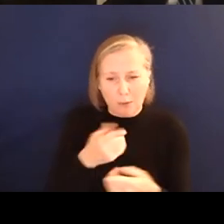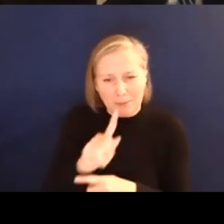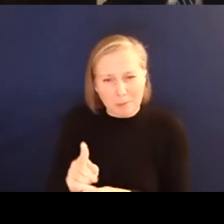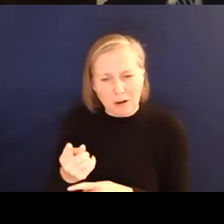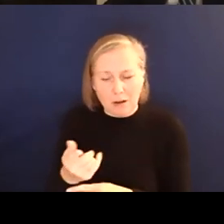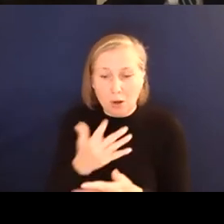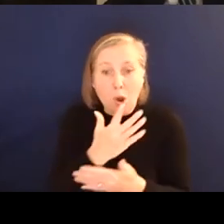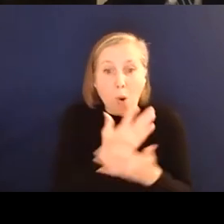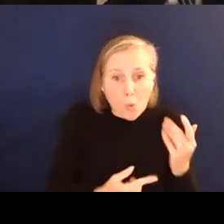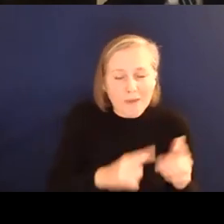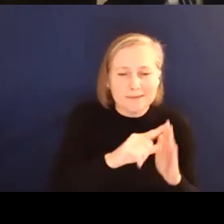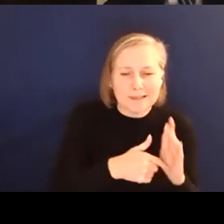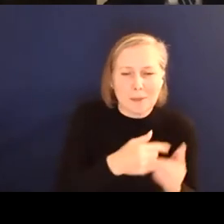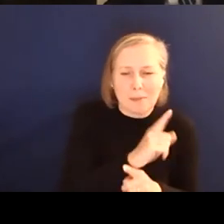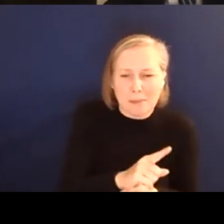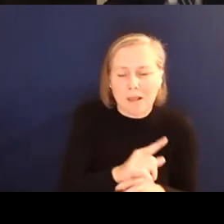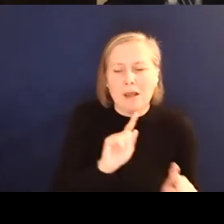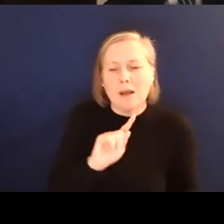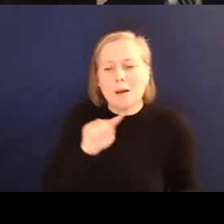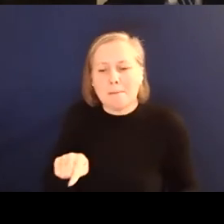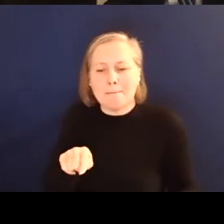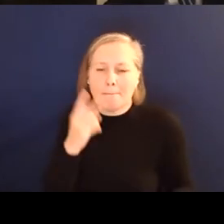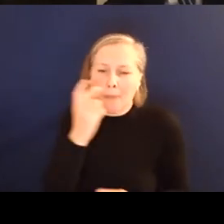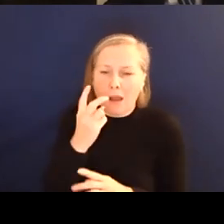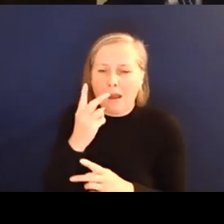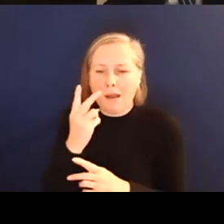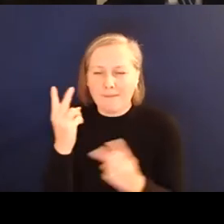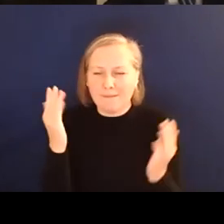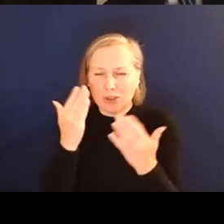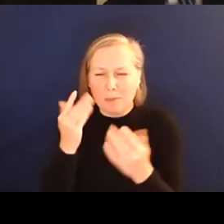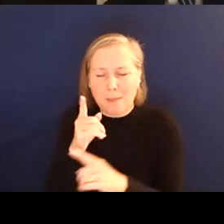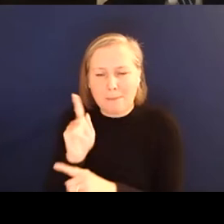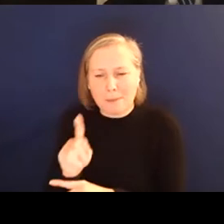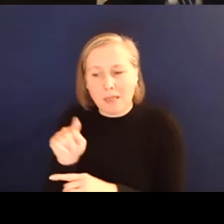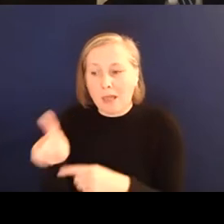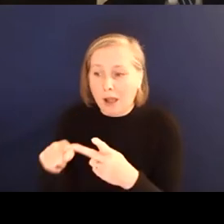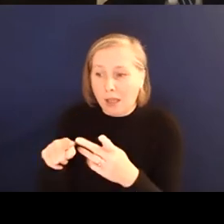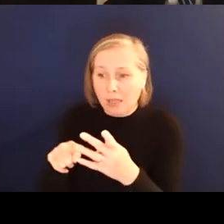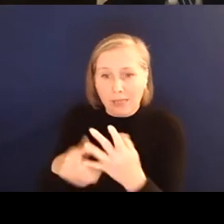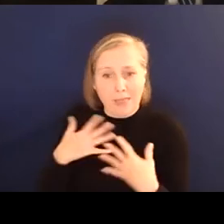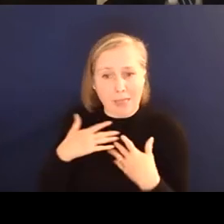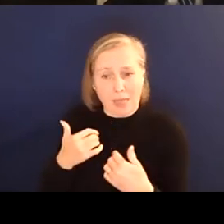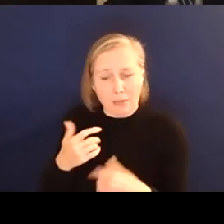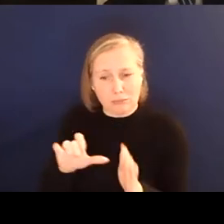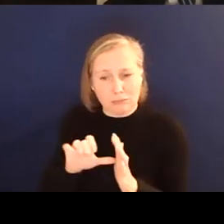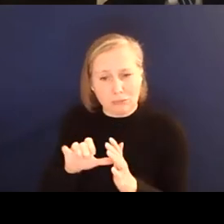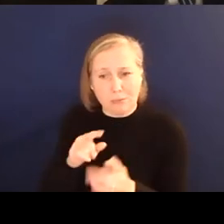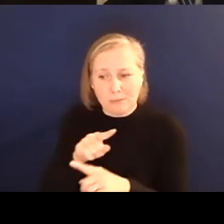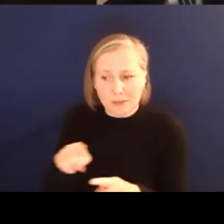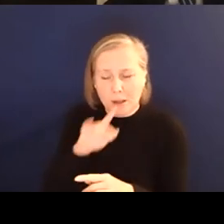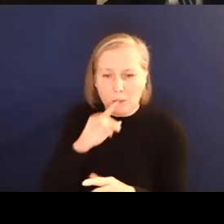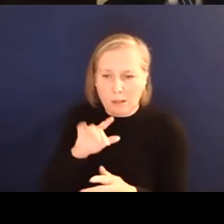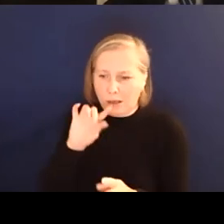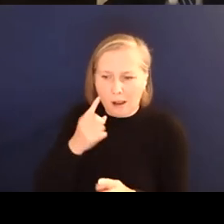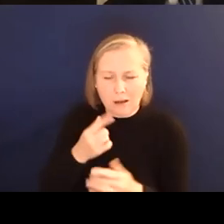disabled people, but particularly disabled people, blind, visually impaired. And of course, people with other health conditions that prevent them from driving everyday